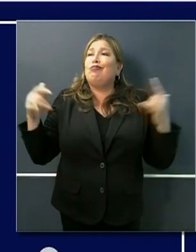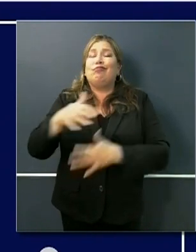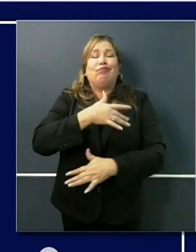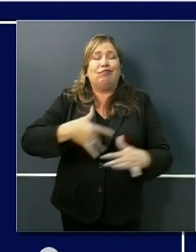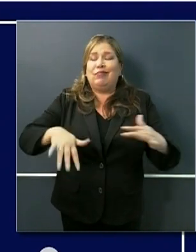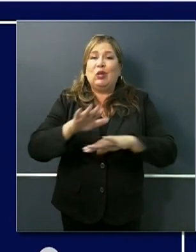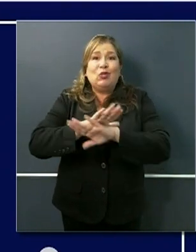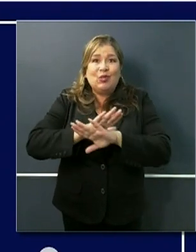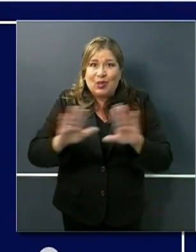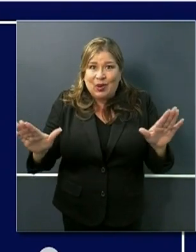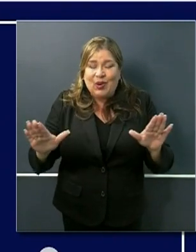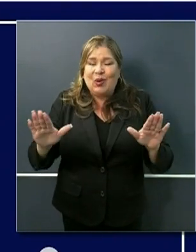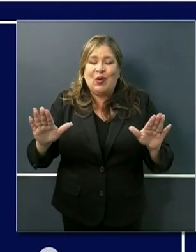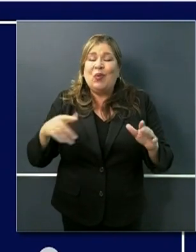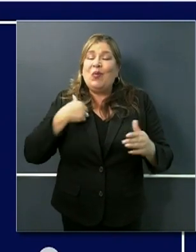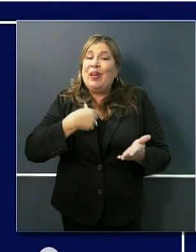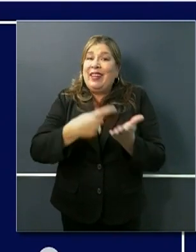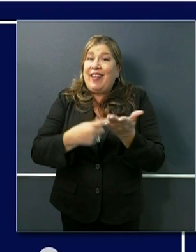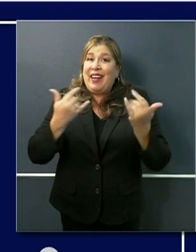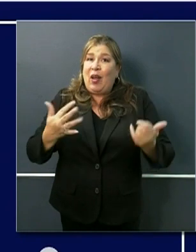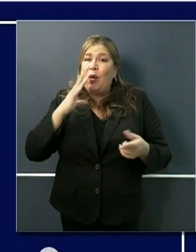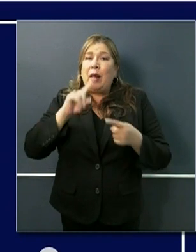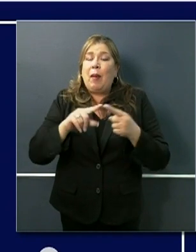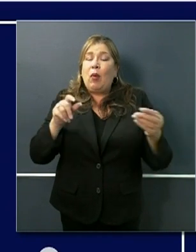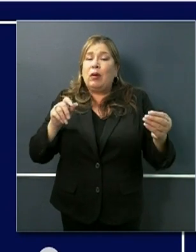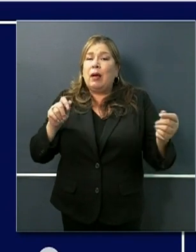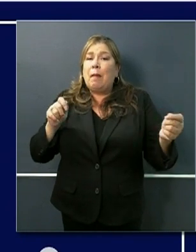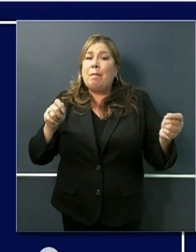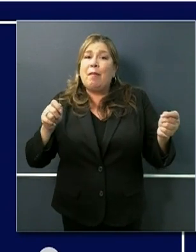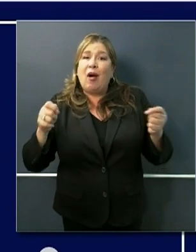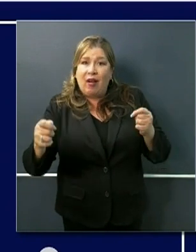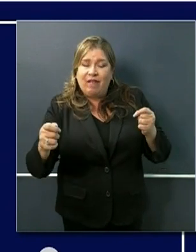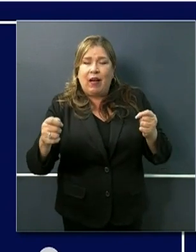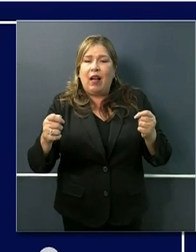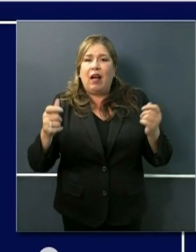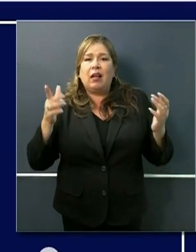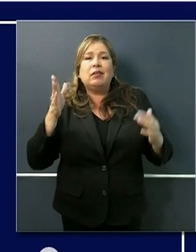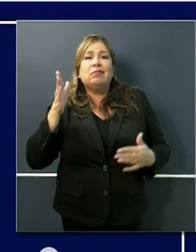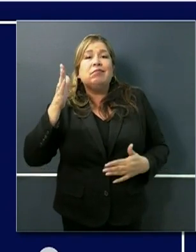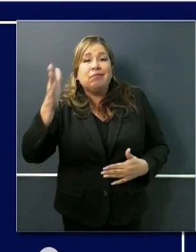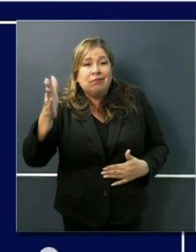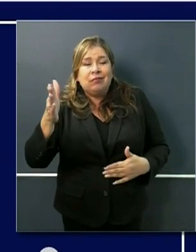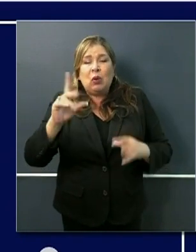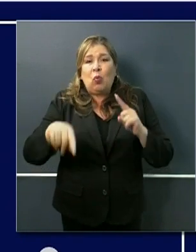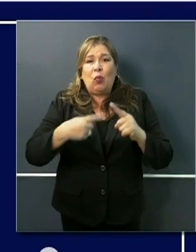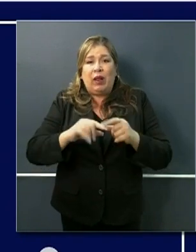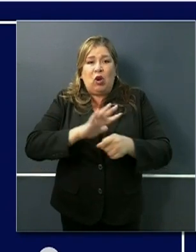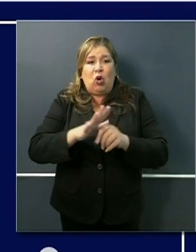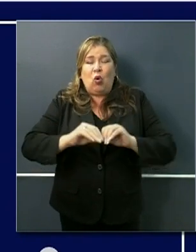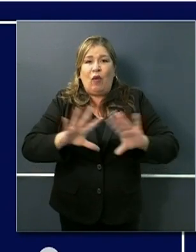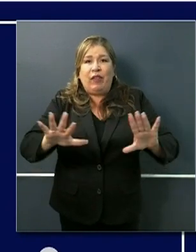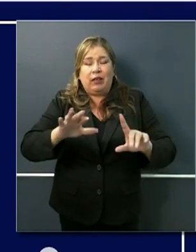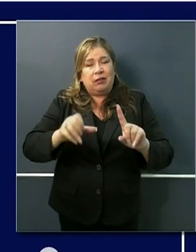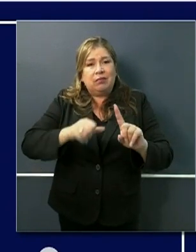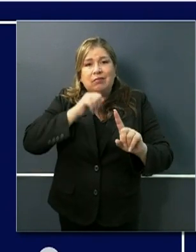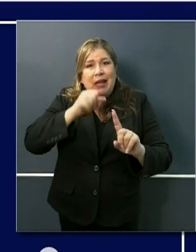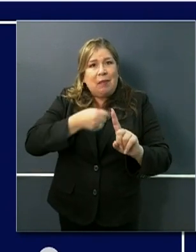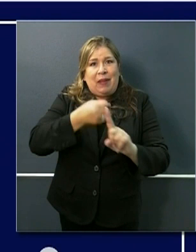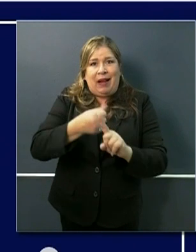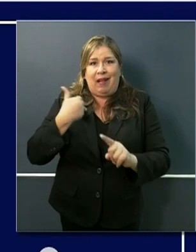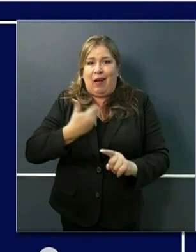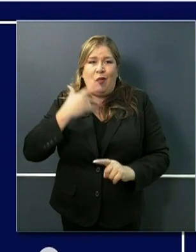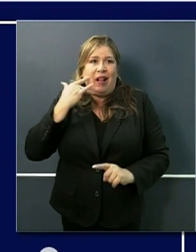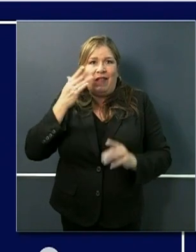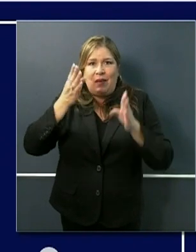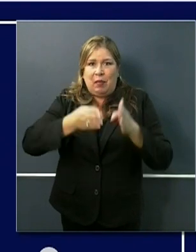now to a point in the future when covet 19 no longer poses a threat to our population that time period this time period